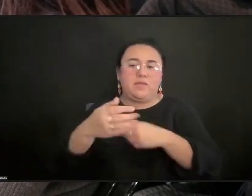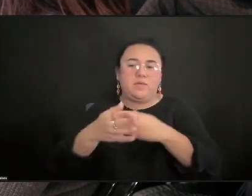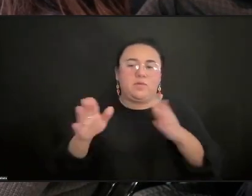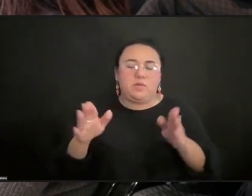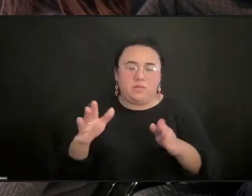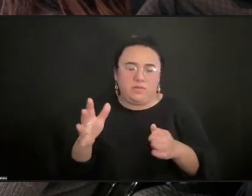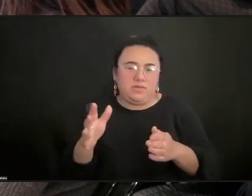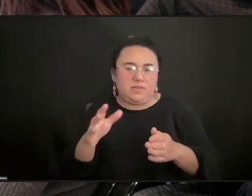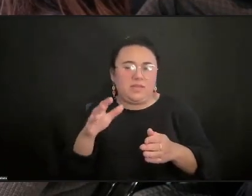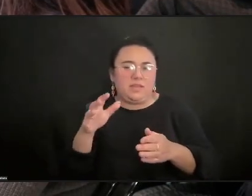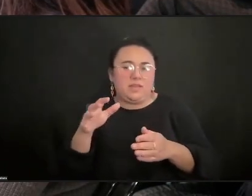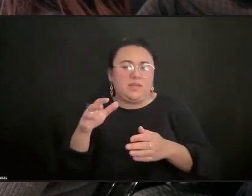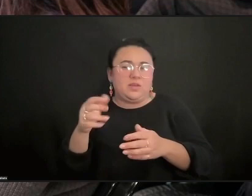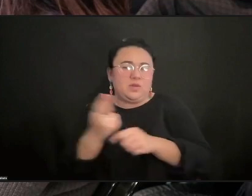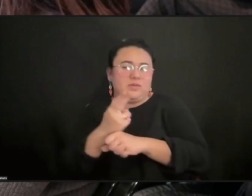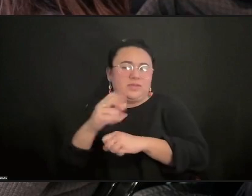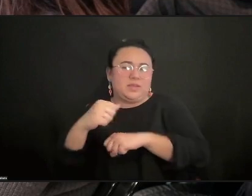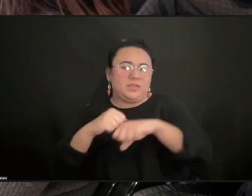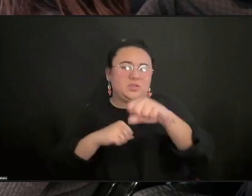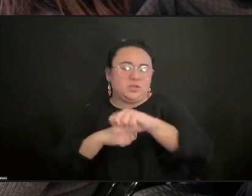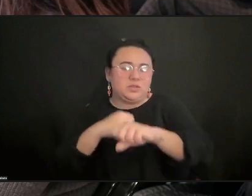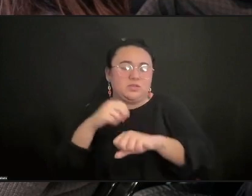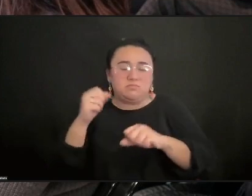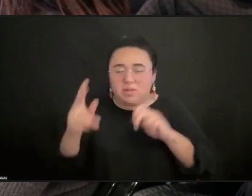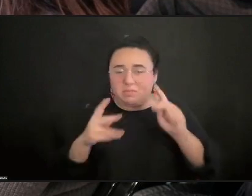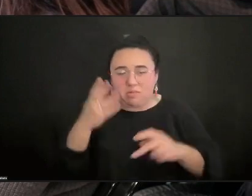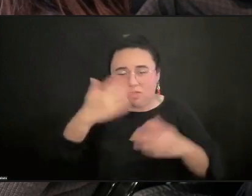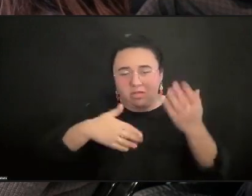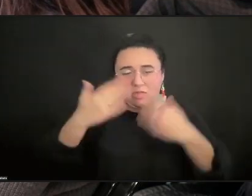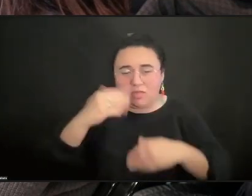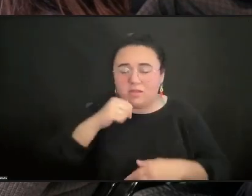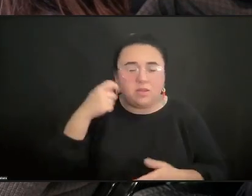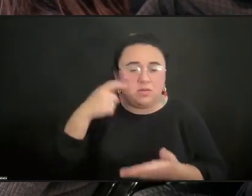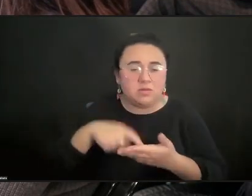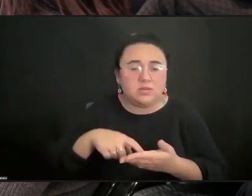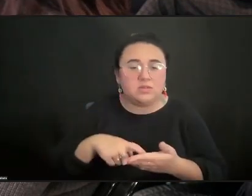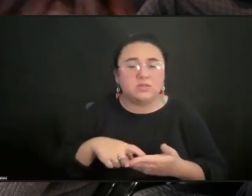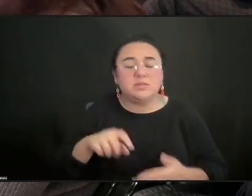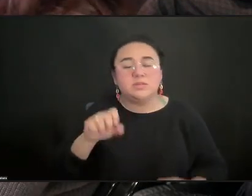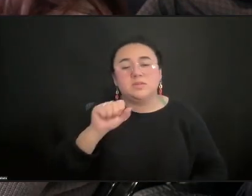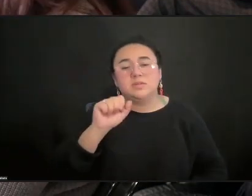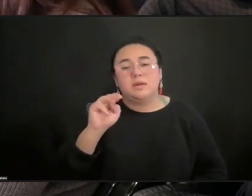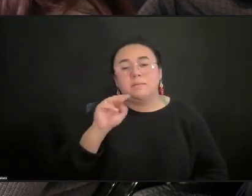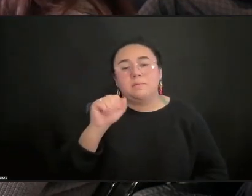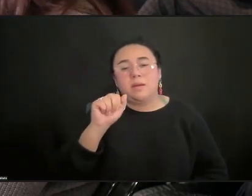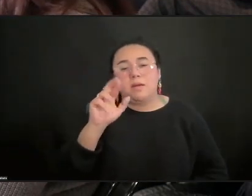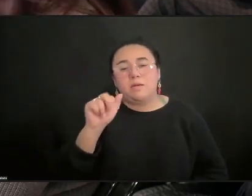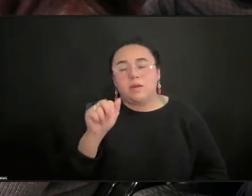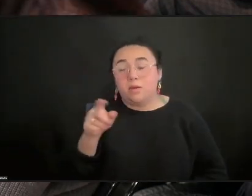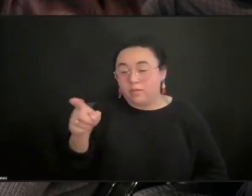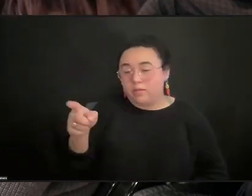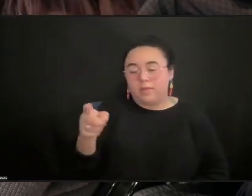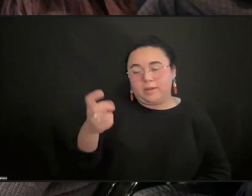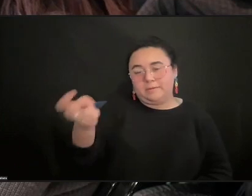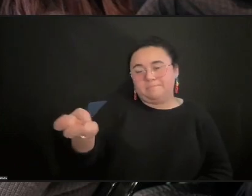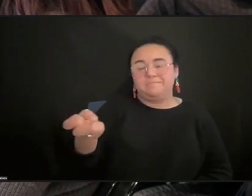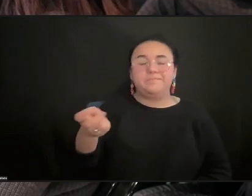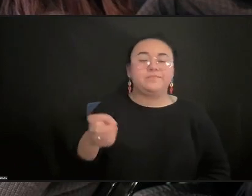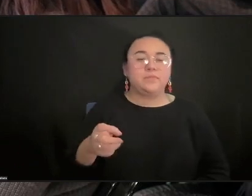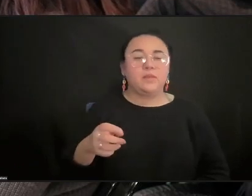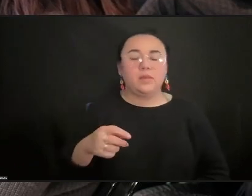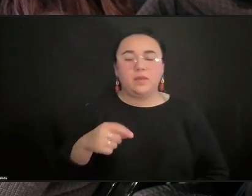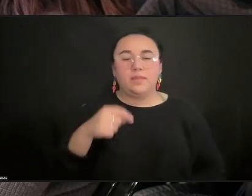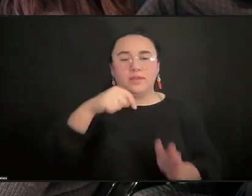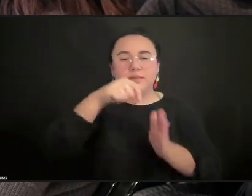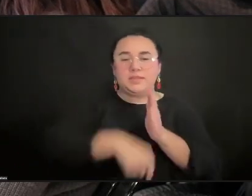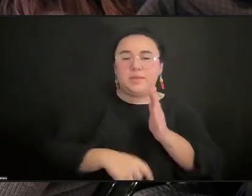the back door. And I'm, Samara, you know, just in terms of wherever, there you are. The depth and the value of an